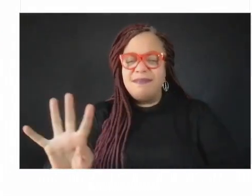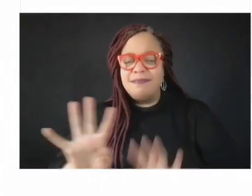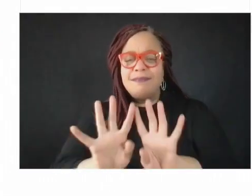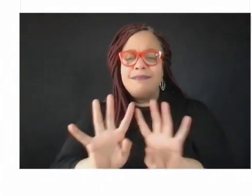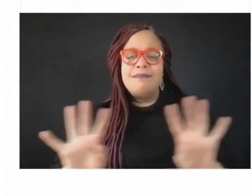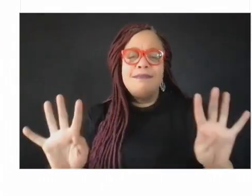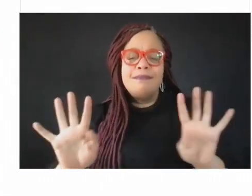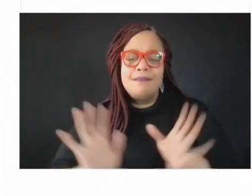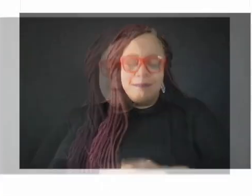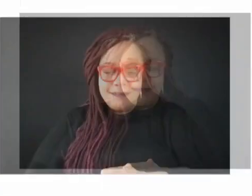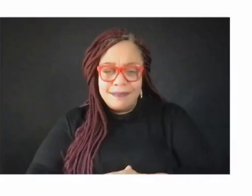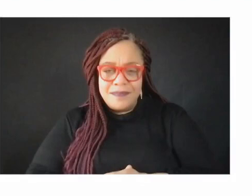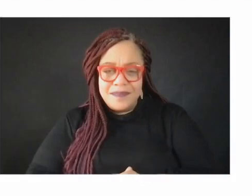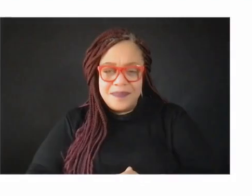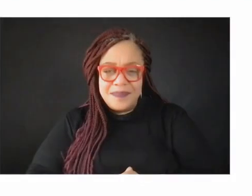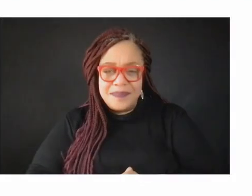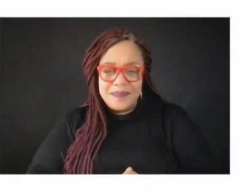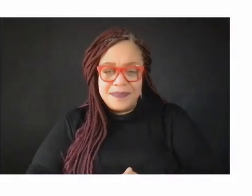Next slide.